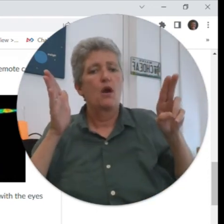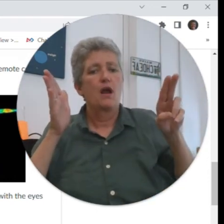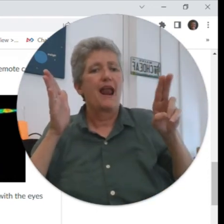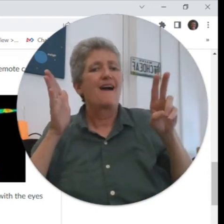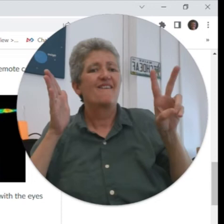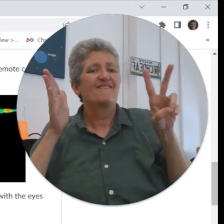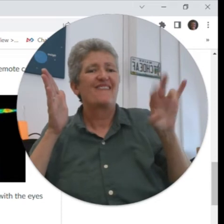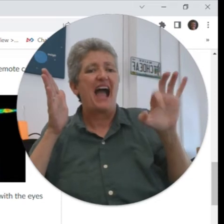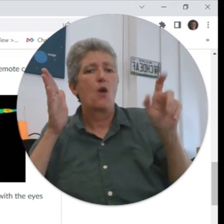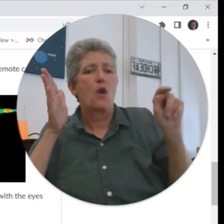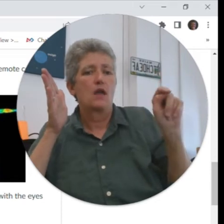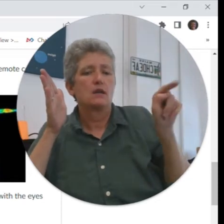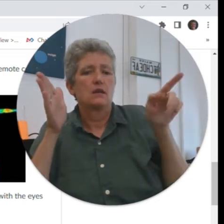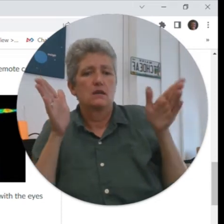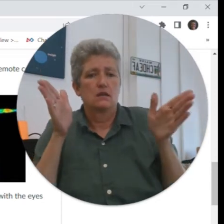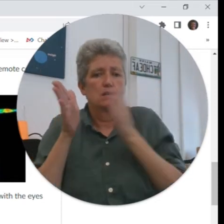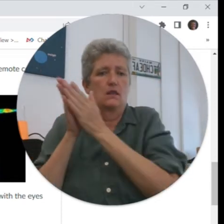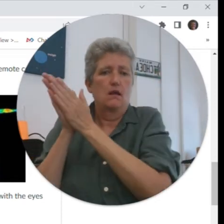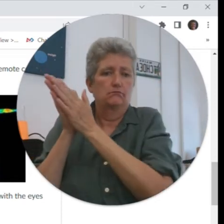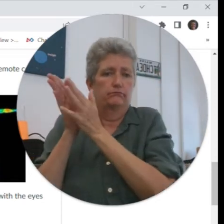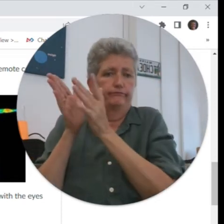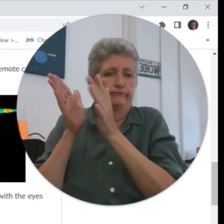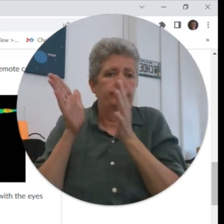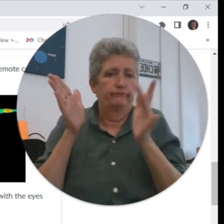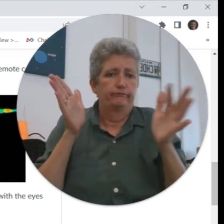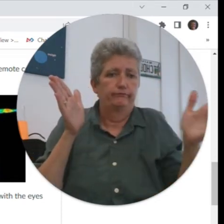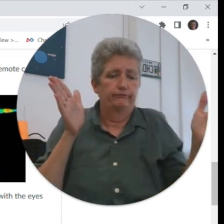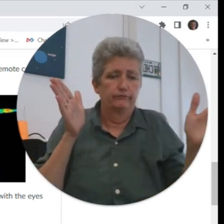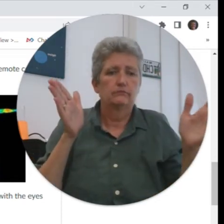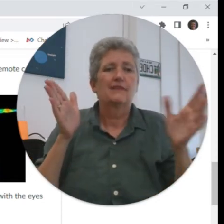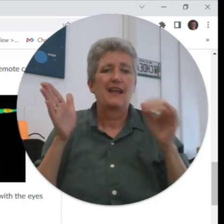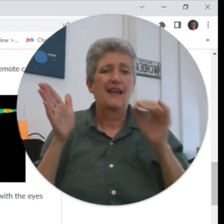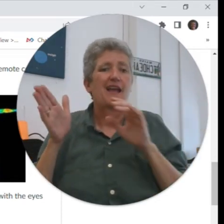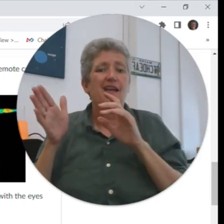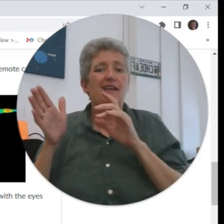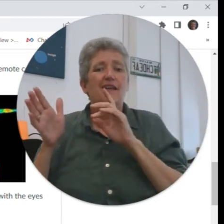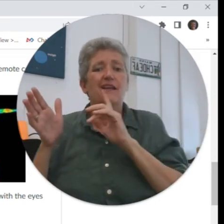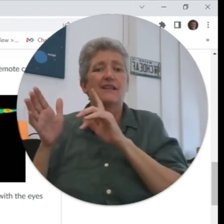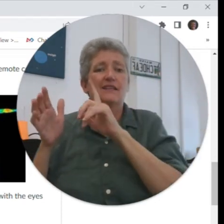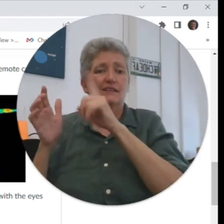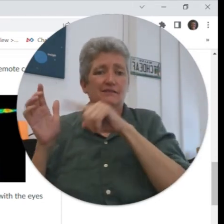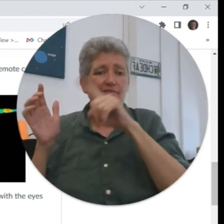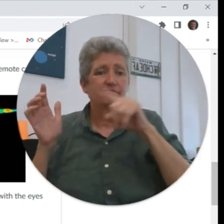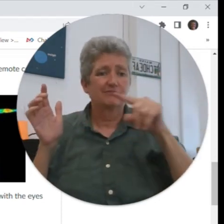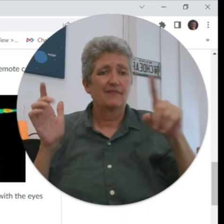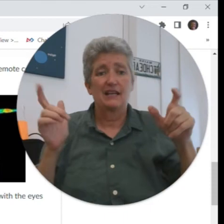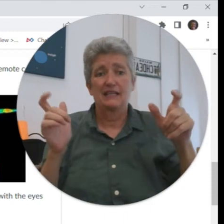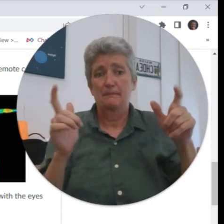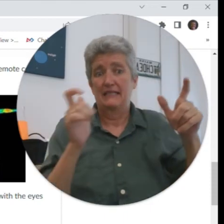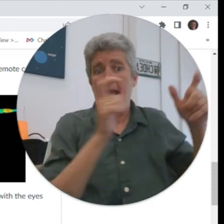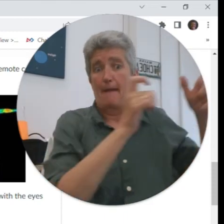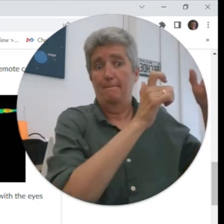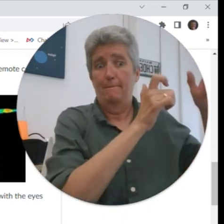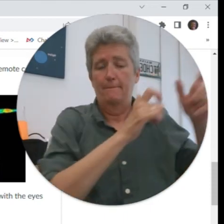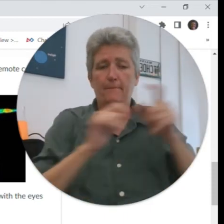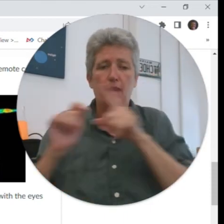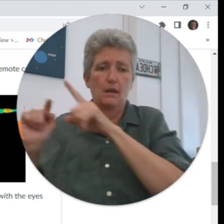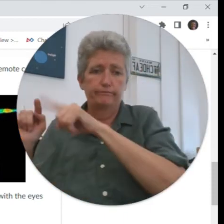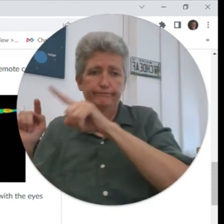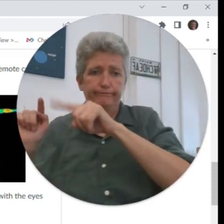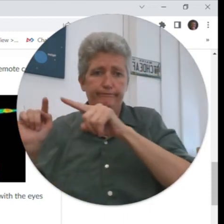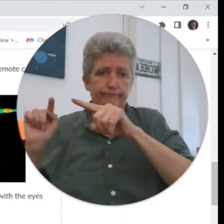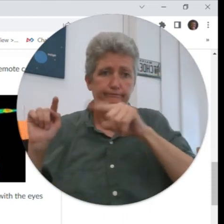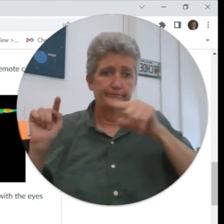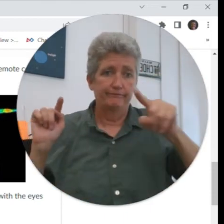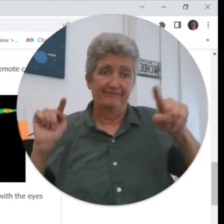for violet all the way up to violet from infrared and in